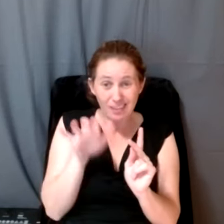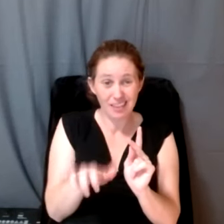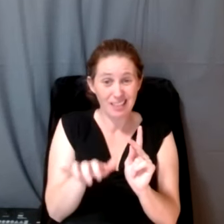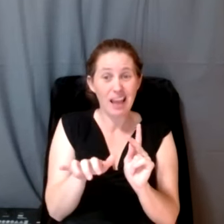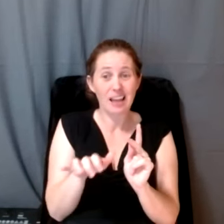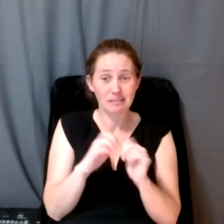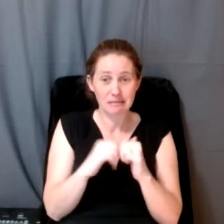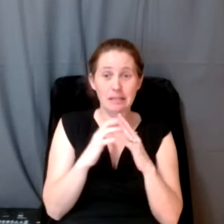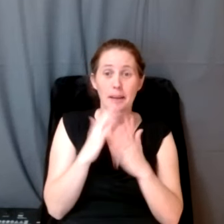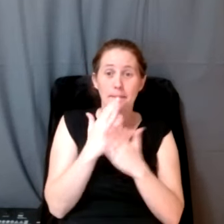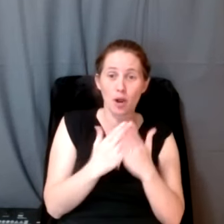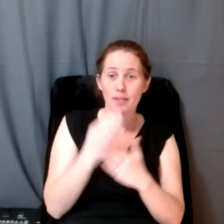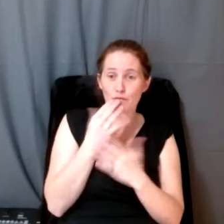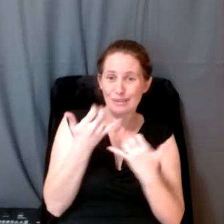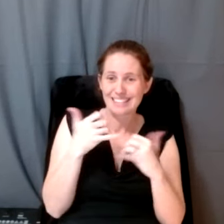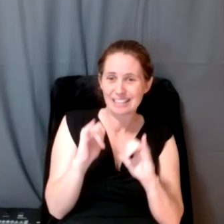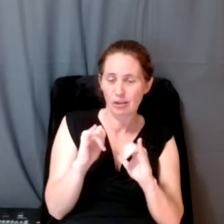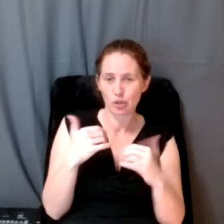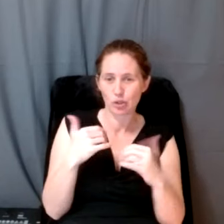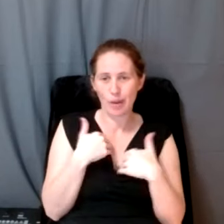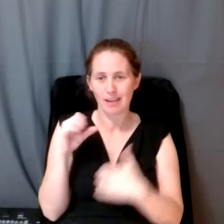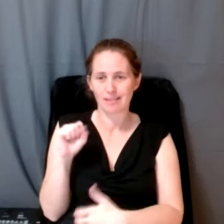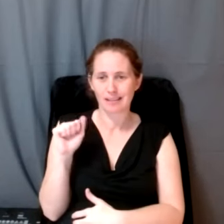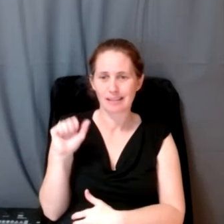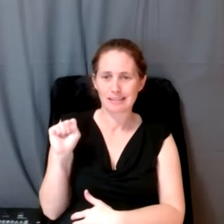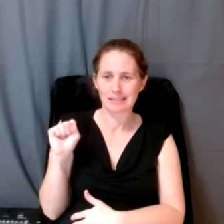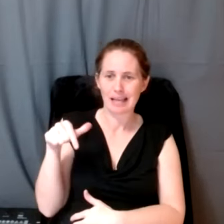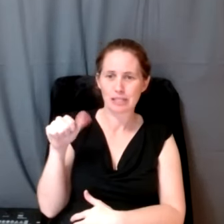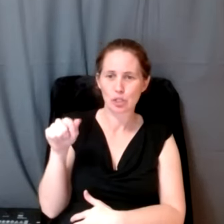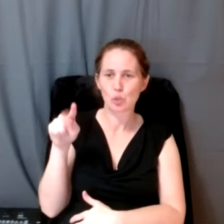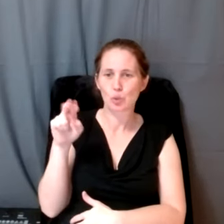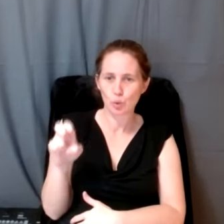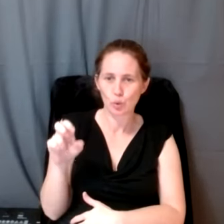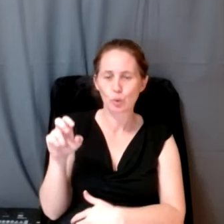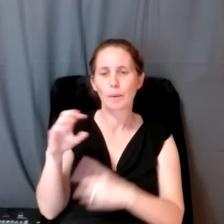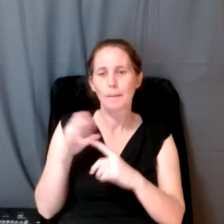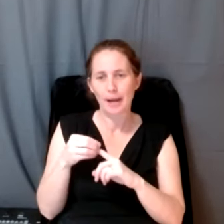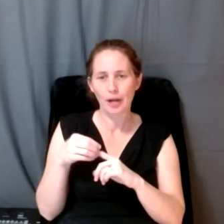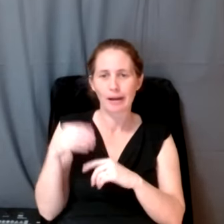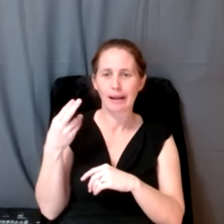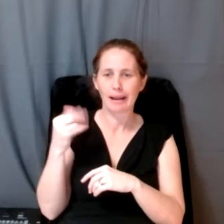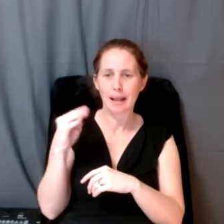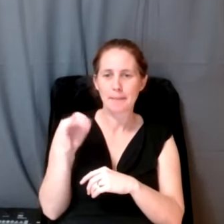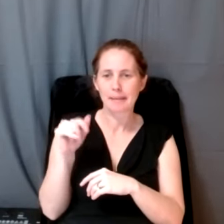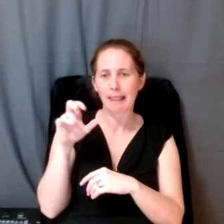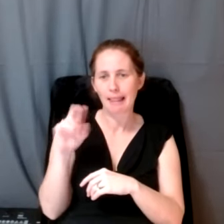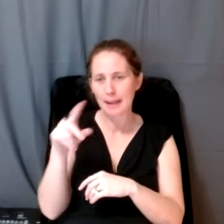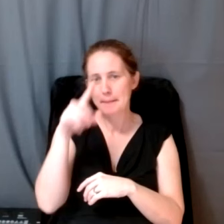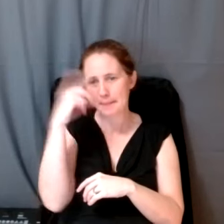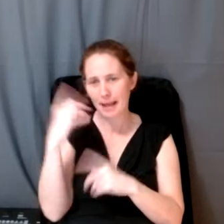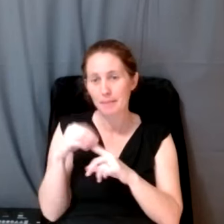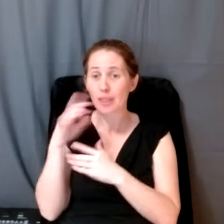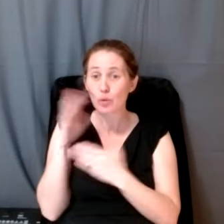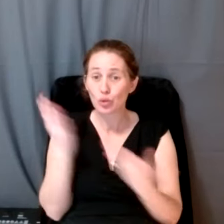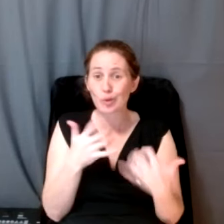parts of their foodways today. So there's Saskatoon berries, there's Himalayan blackberries everywhere, obviously introduced but still